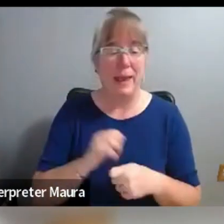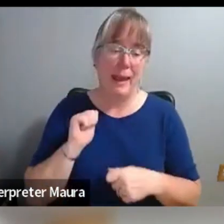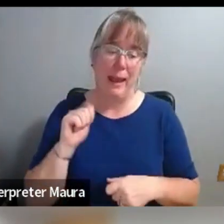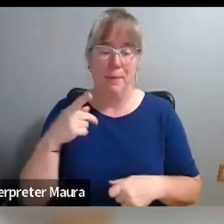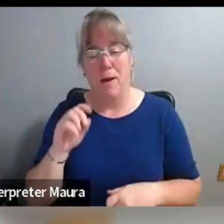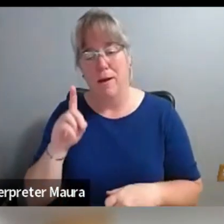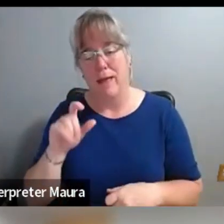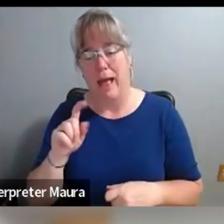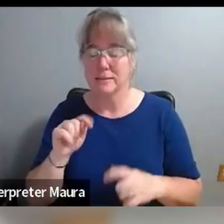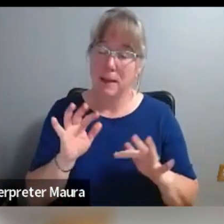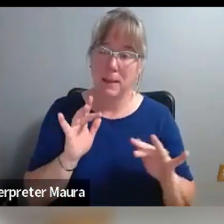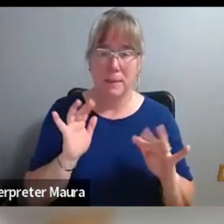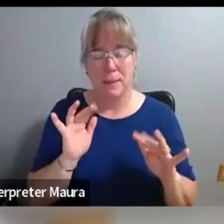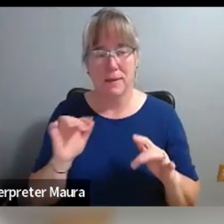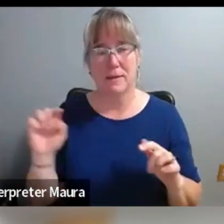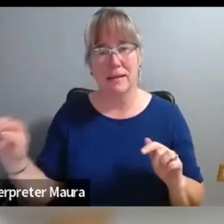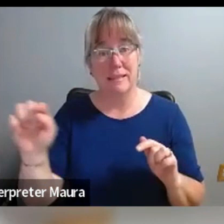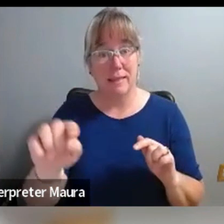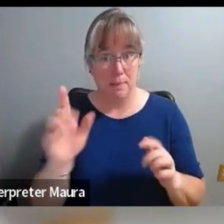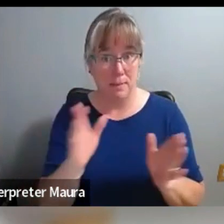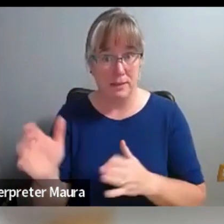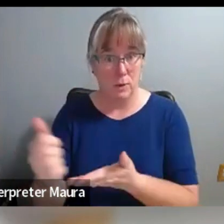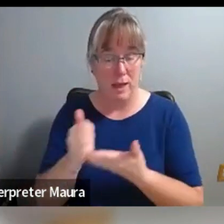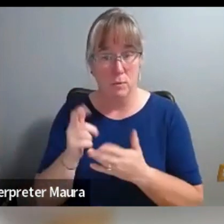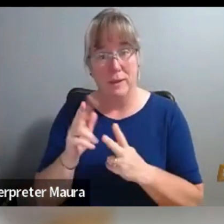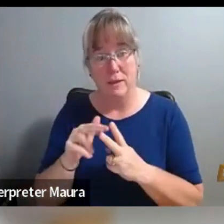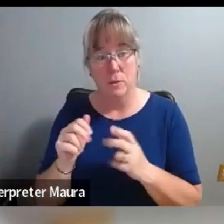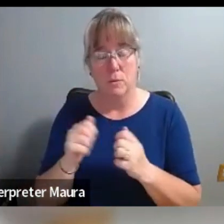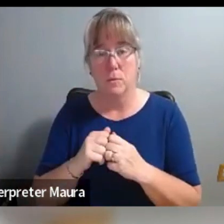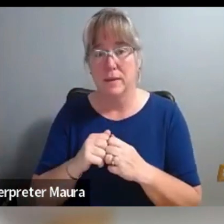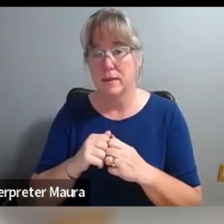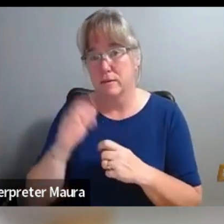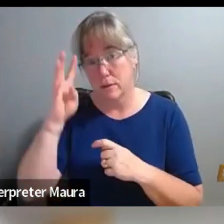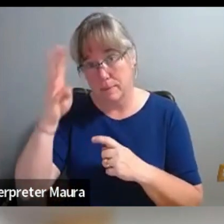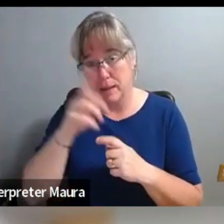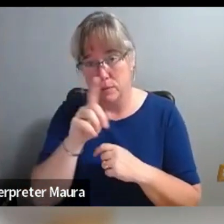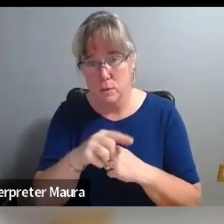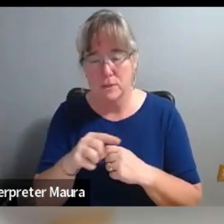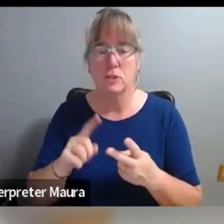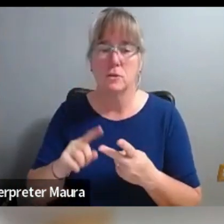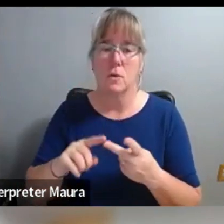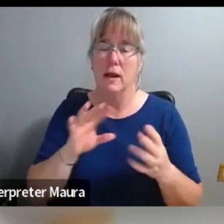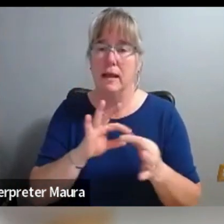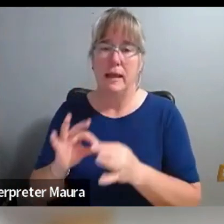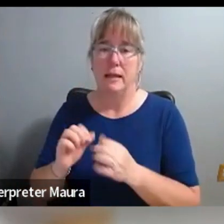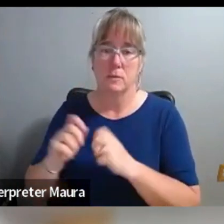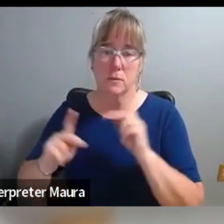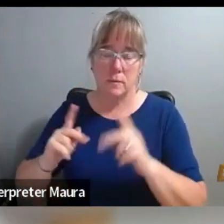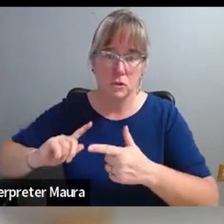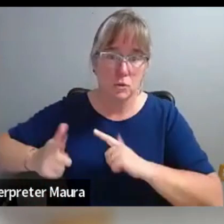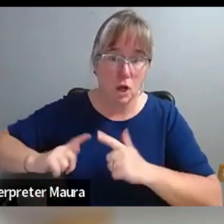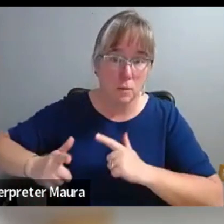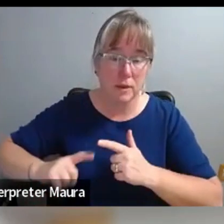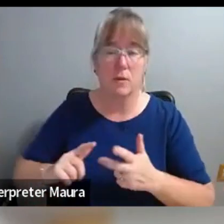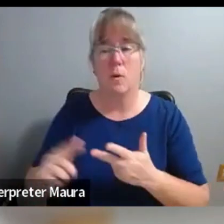at some point, because they were all going to help with, with either sculpting questions or connecting us with people to talk to, or participating